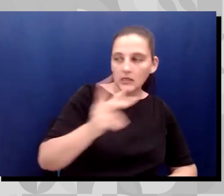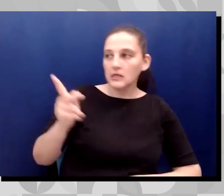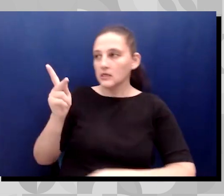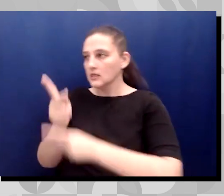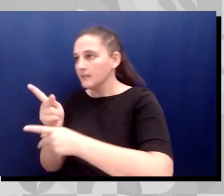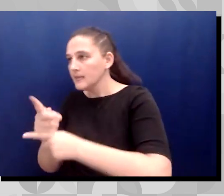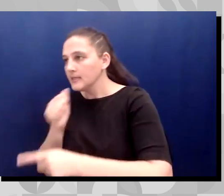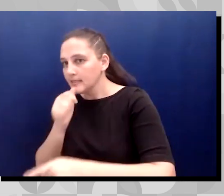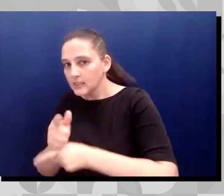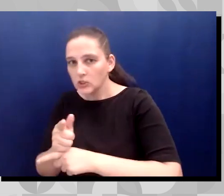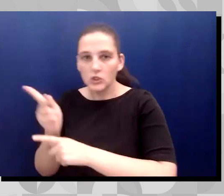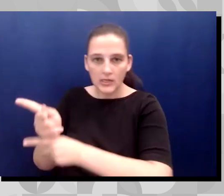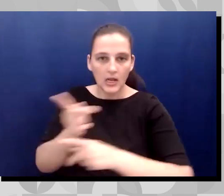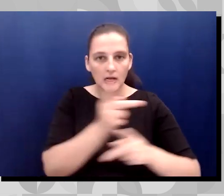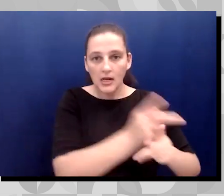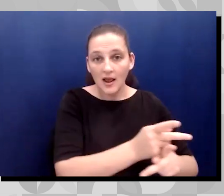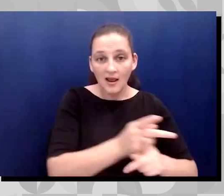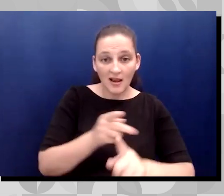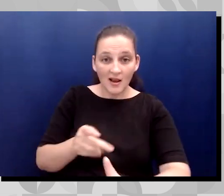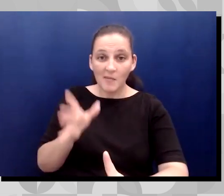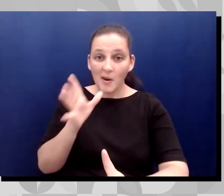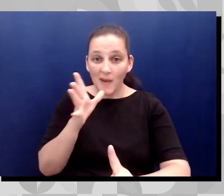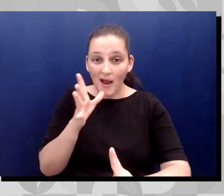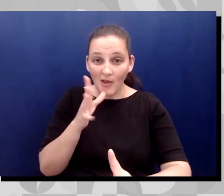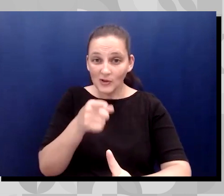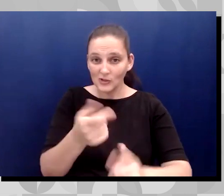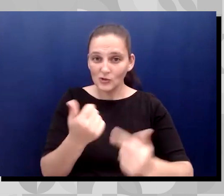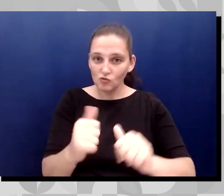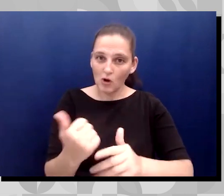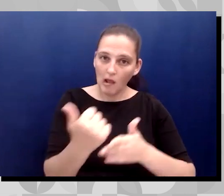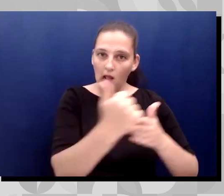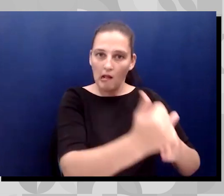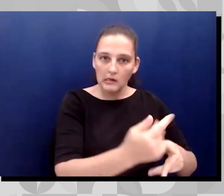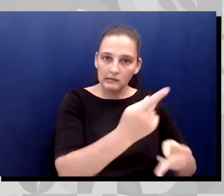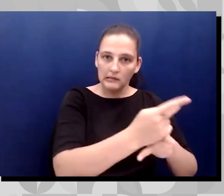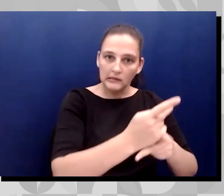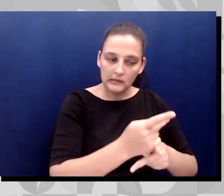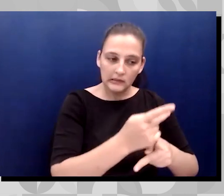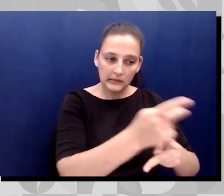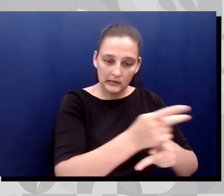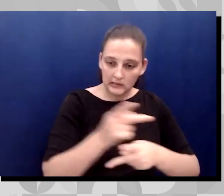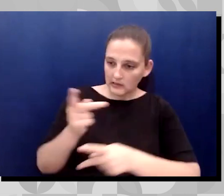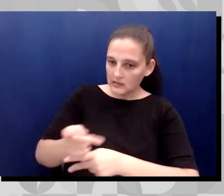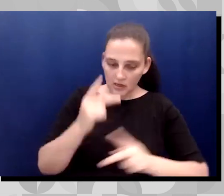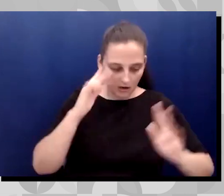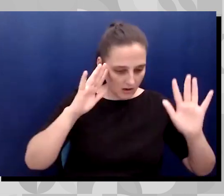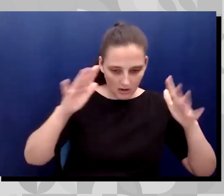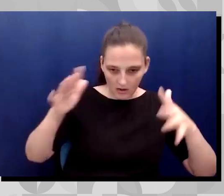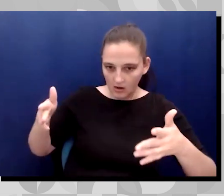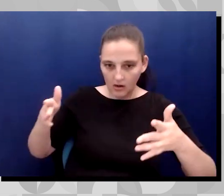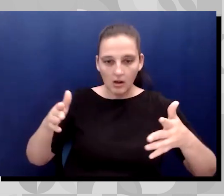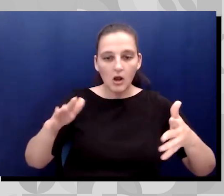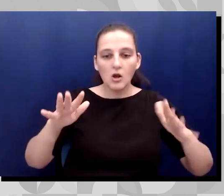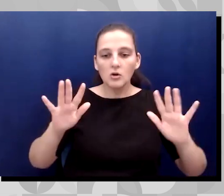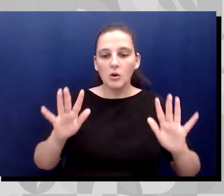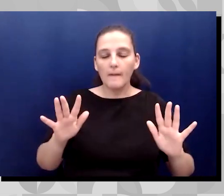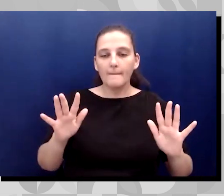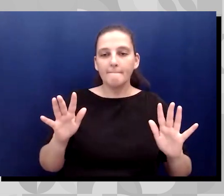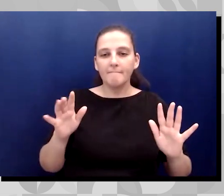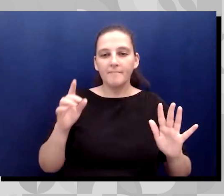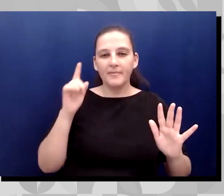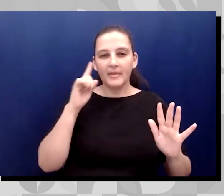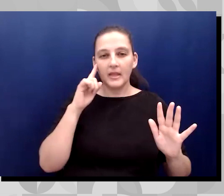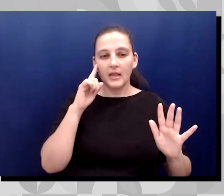trying to be a caregiver to my stepdad. So all of those things, I think, you know, listening was a really